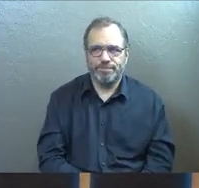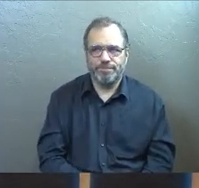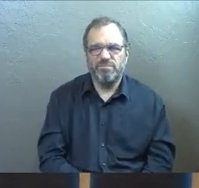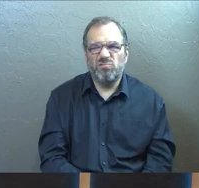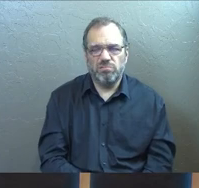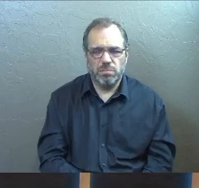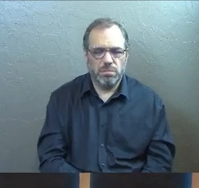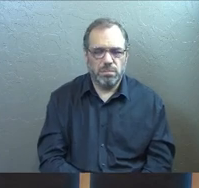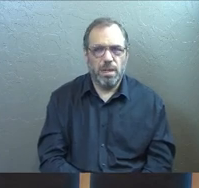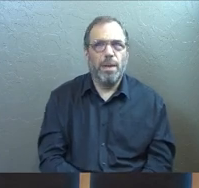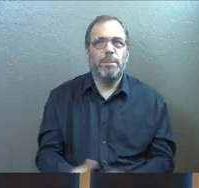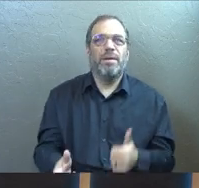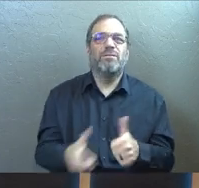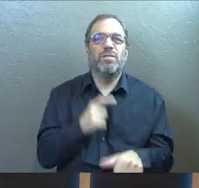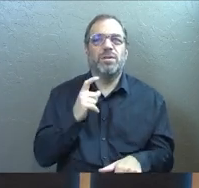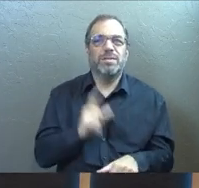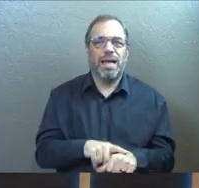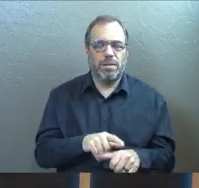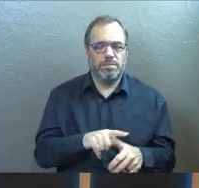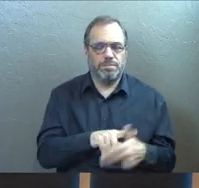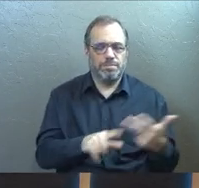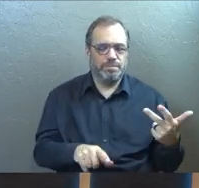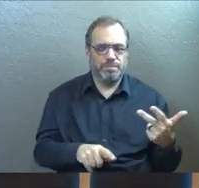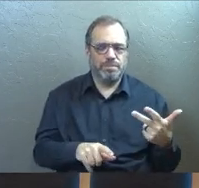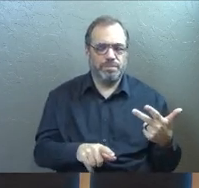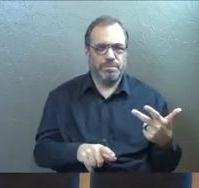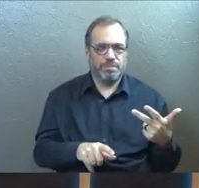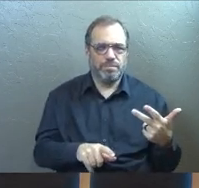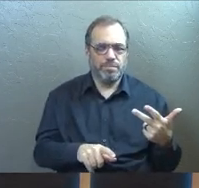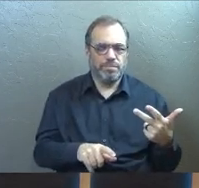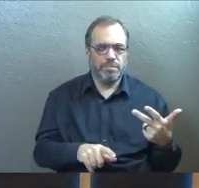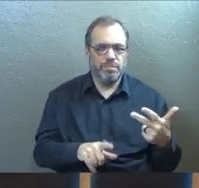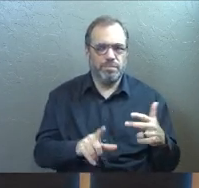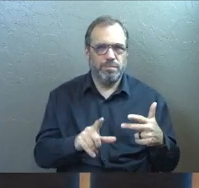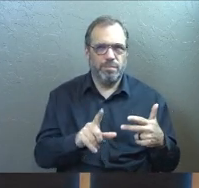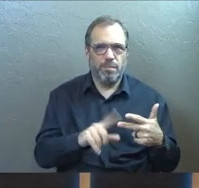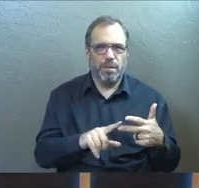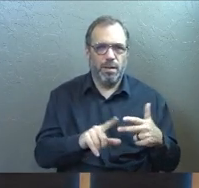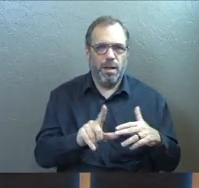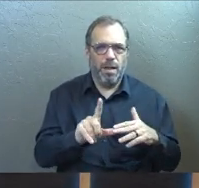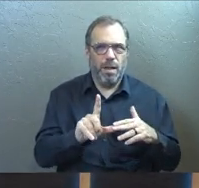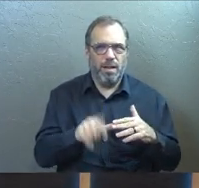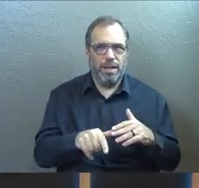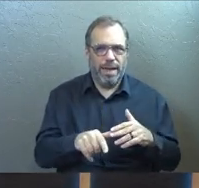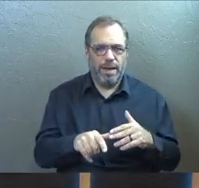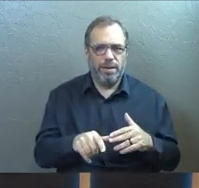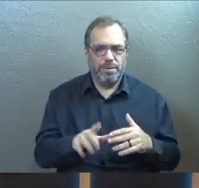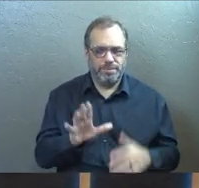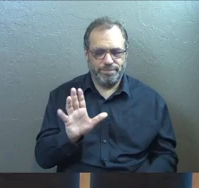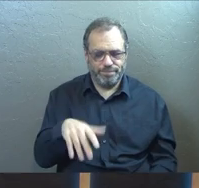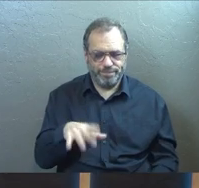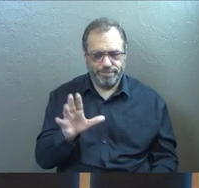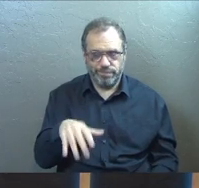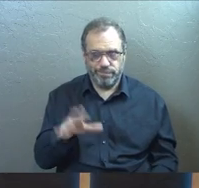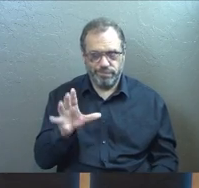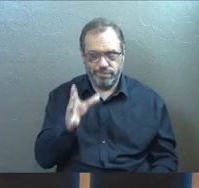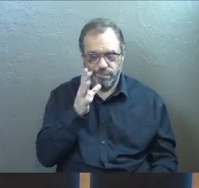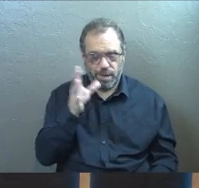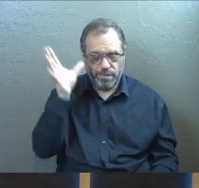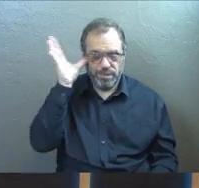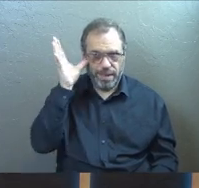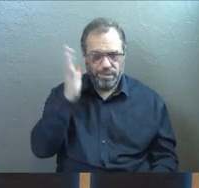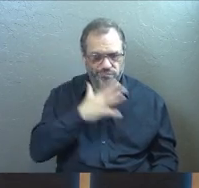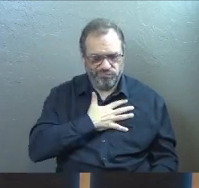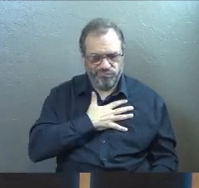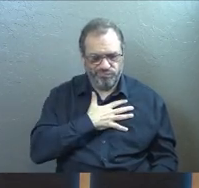But I remember the very first time that one of them later on began to admit what God